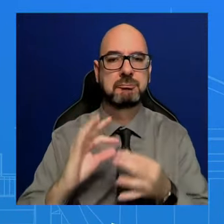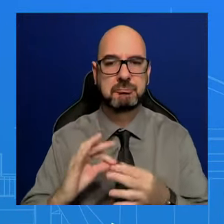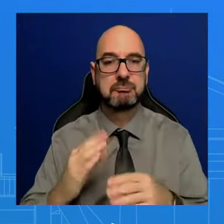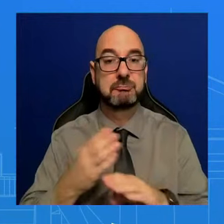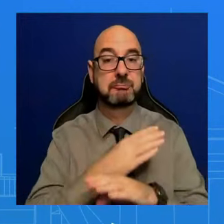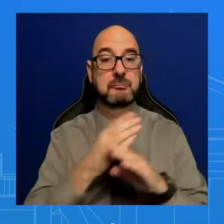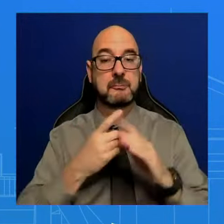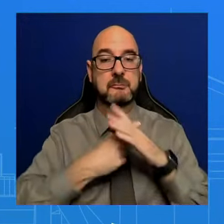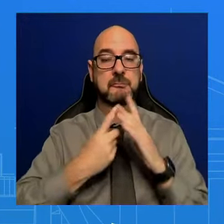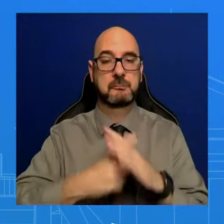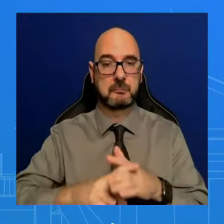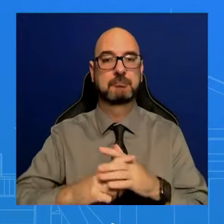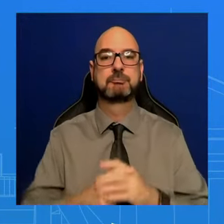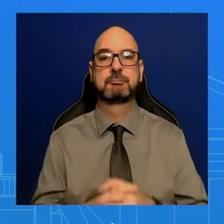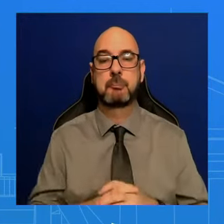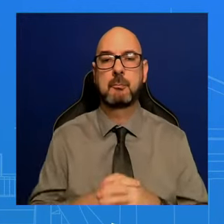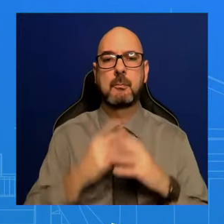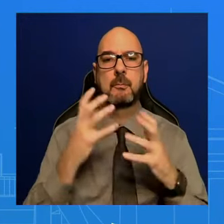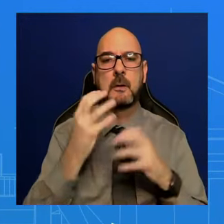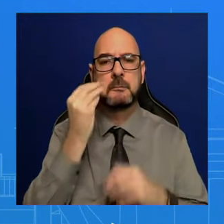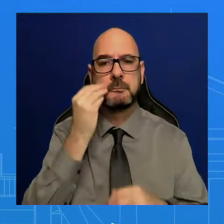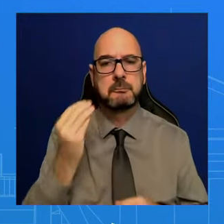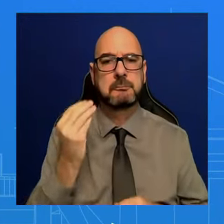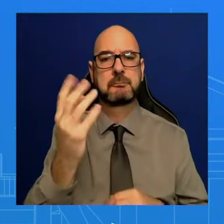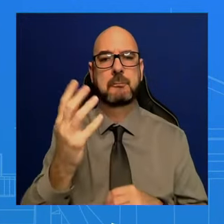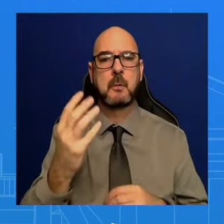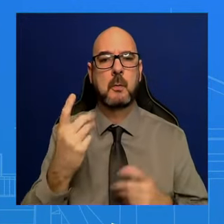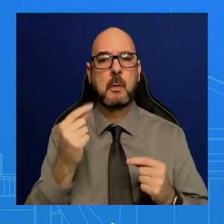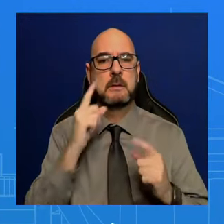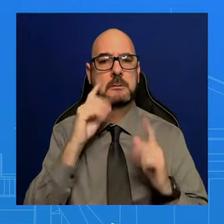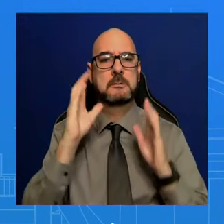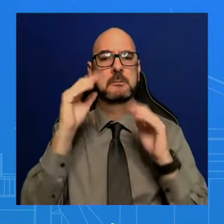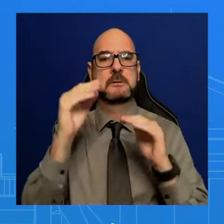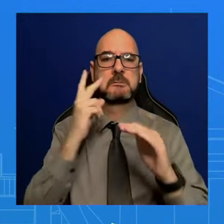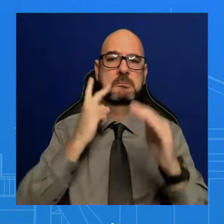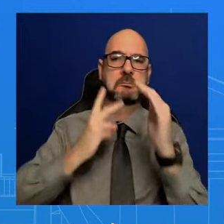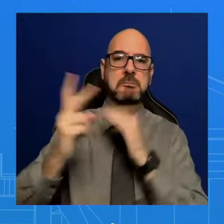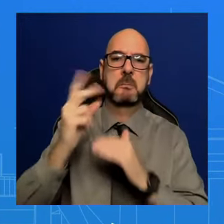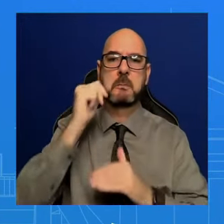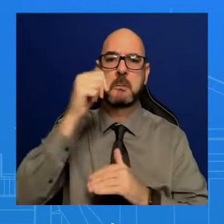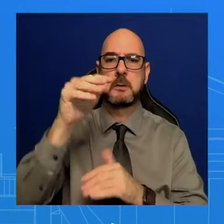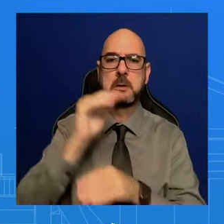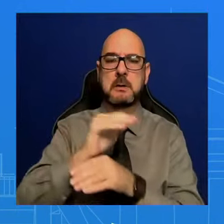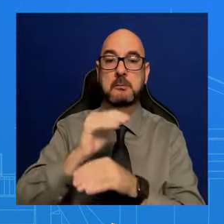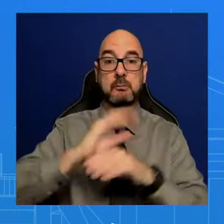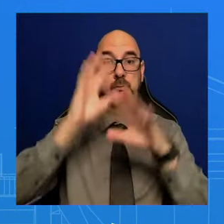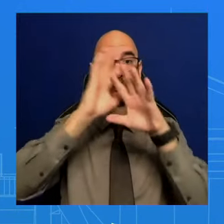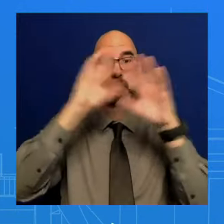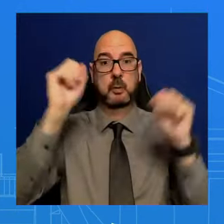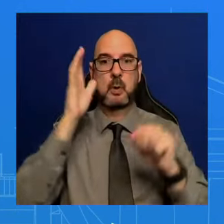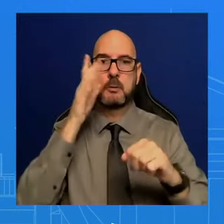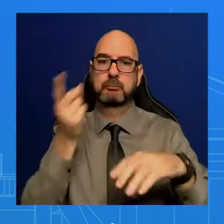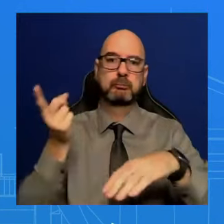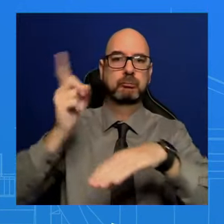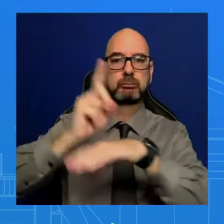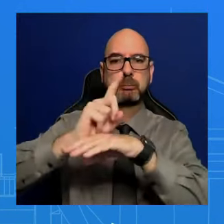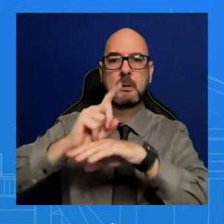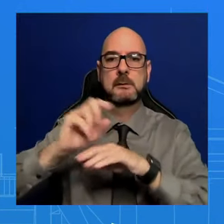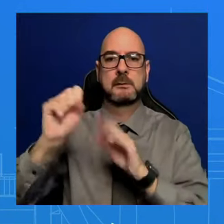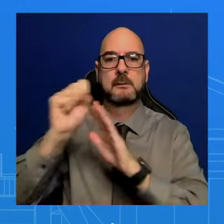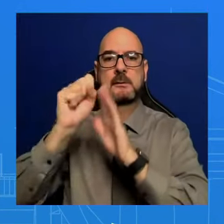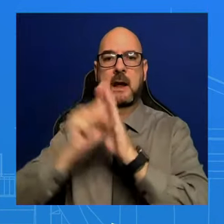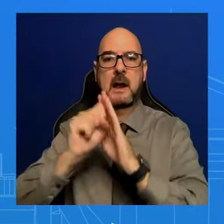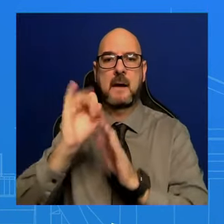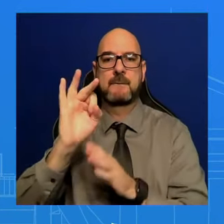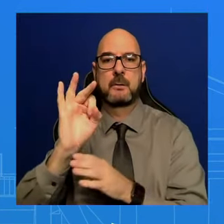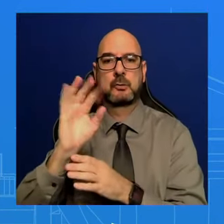preview what to expect tomorrow night with President Biden delivers his third State of the Union. You